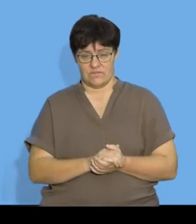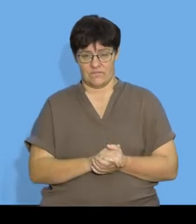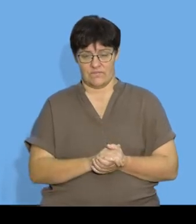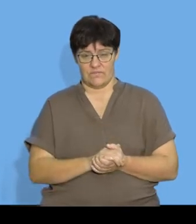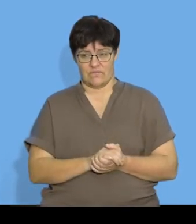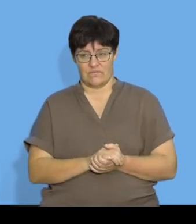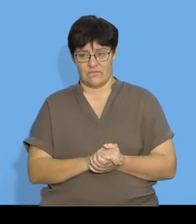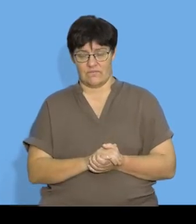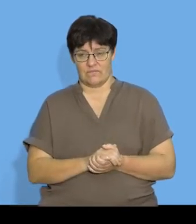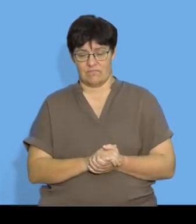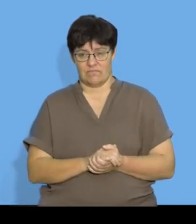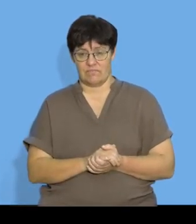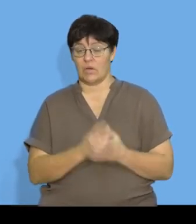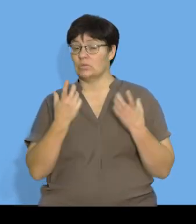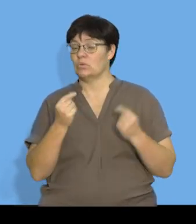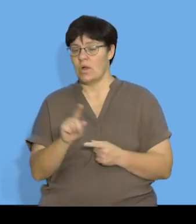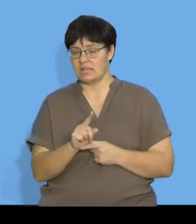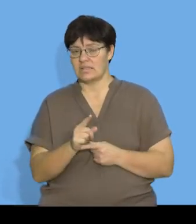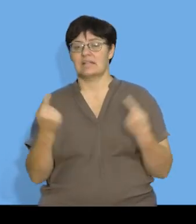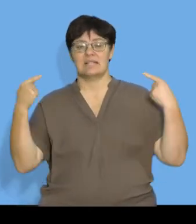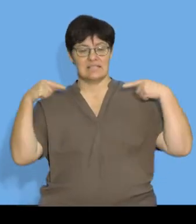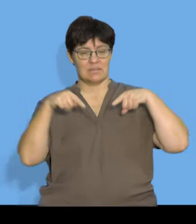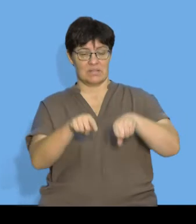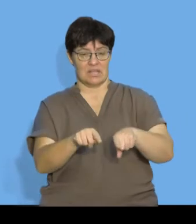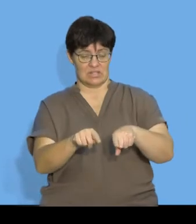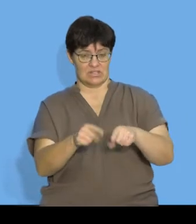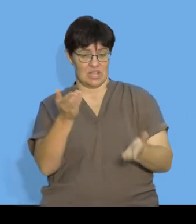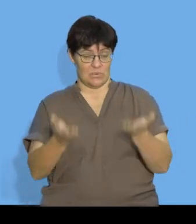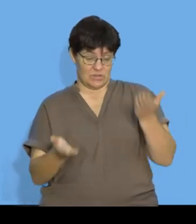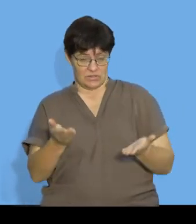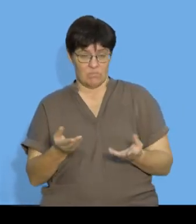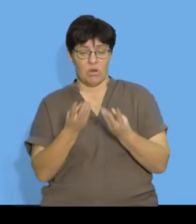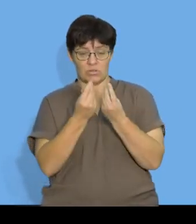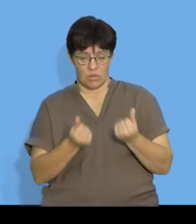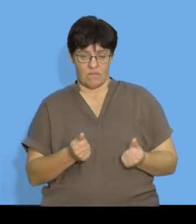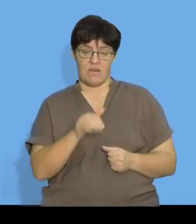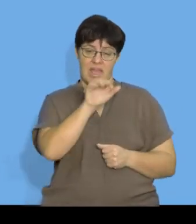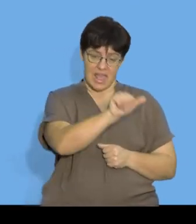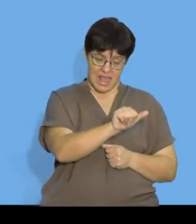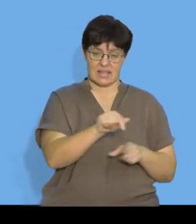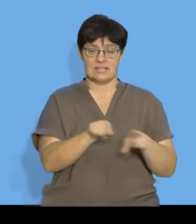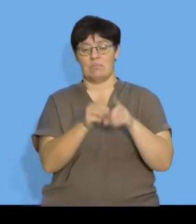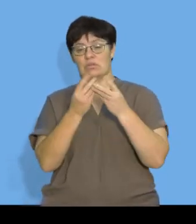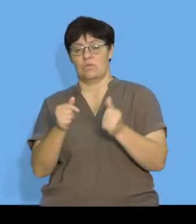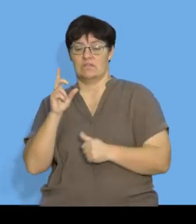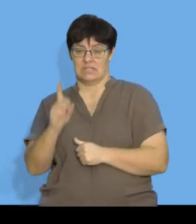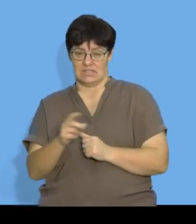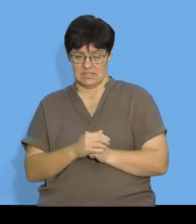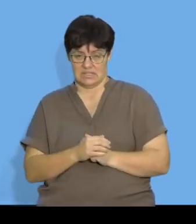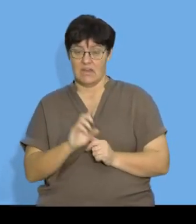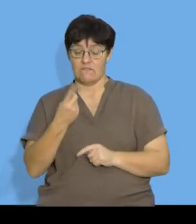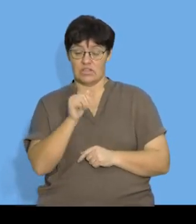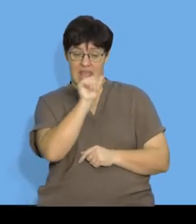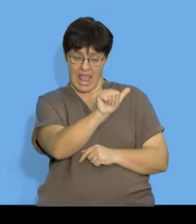so what I've done is a simultaneous equation where I have solved for A and D I first isolated my A